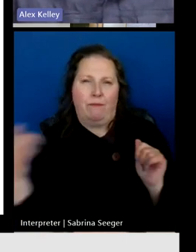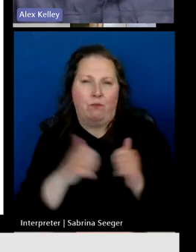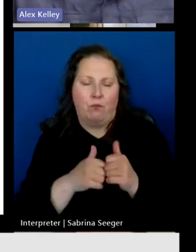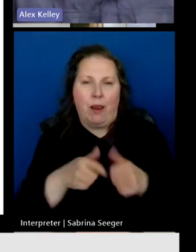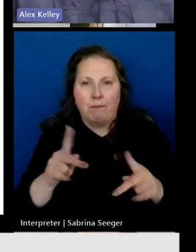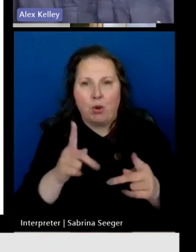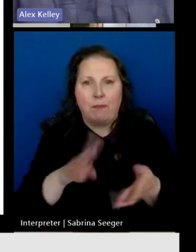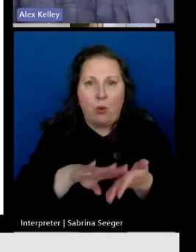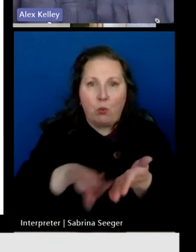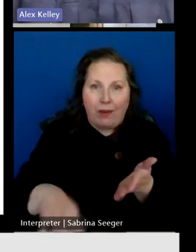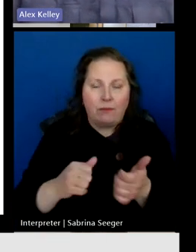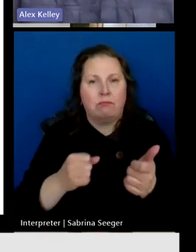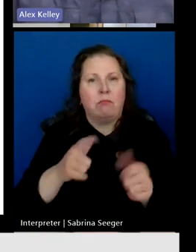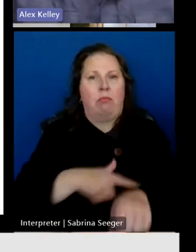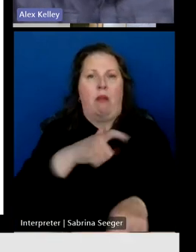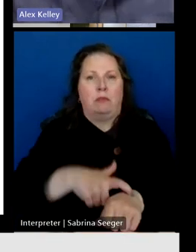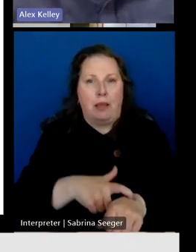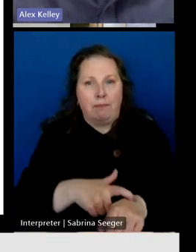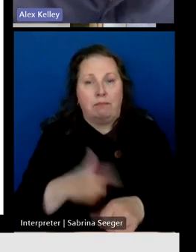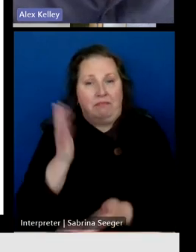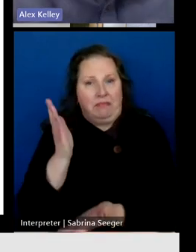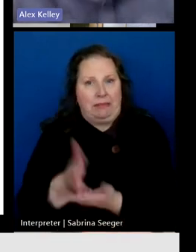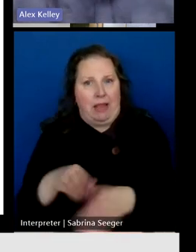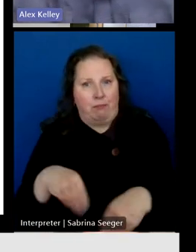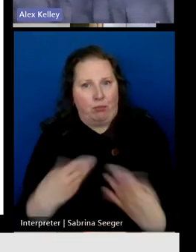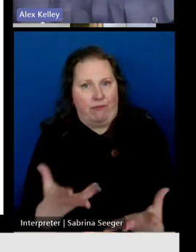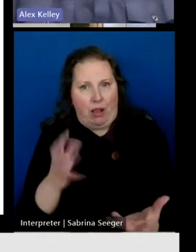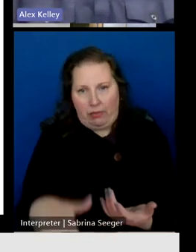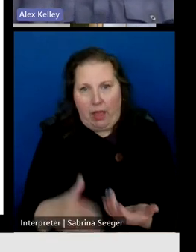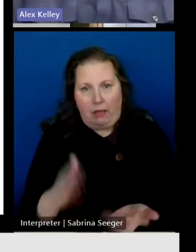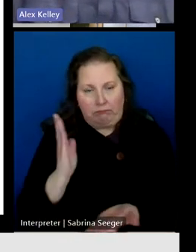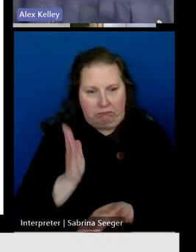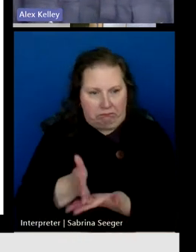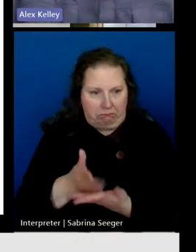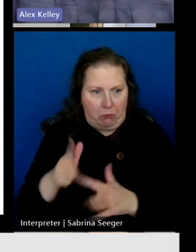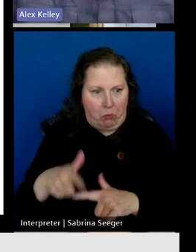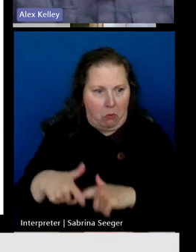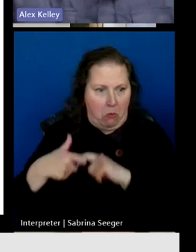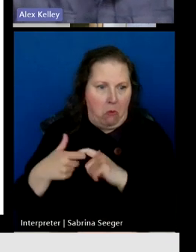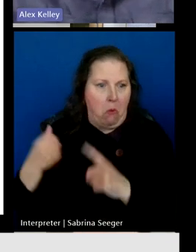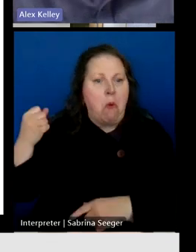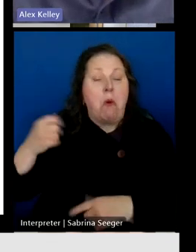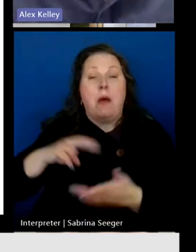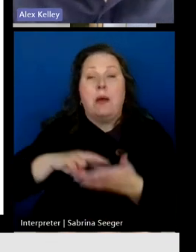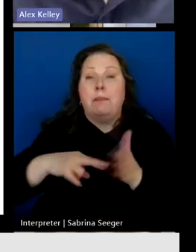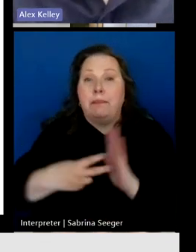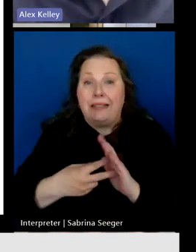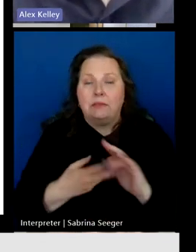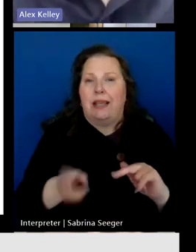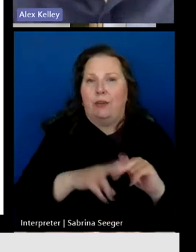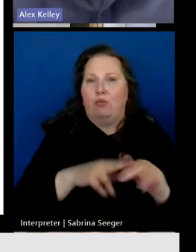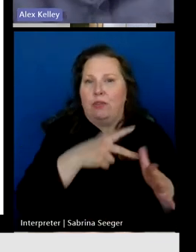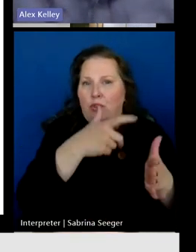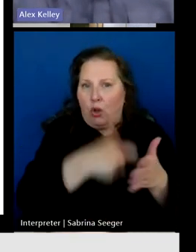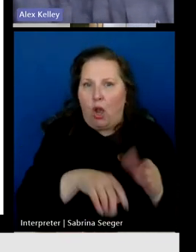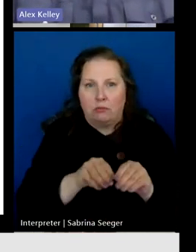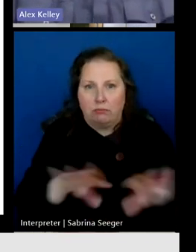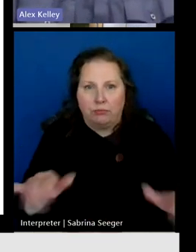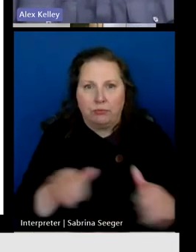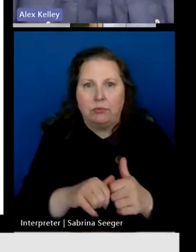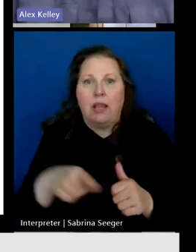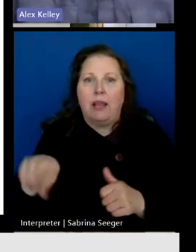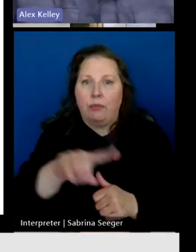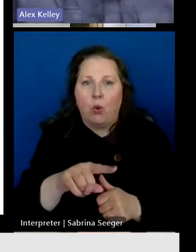a number of years, has recently stopped doing that. And what that essentially does is it increases the cost of deployment in unserved